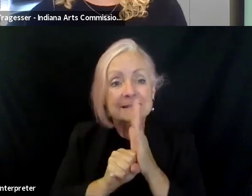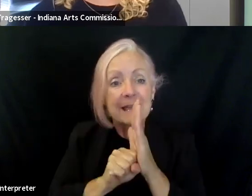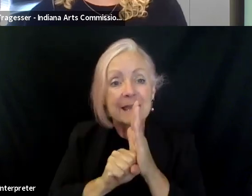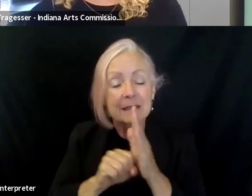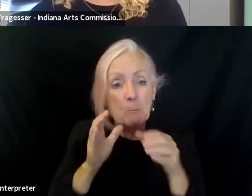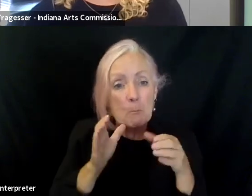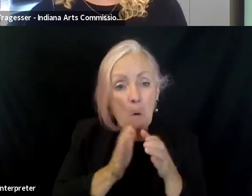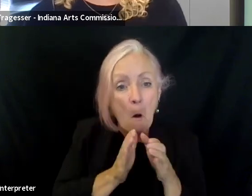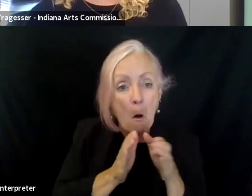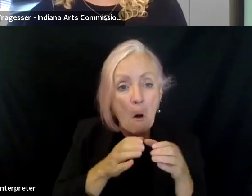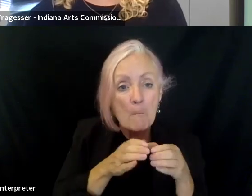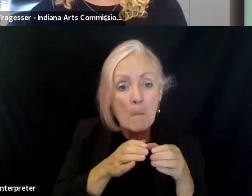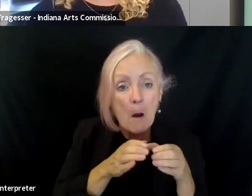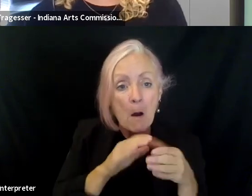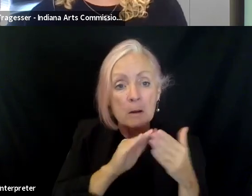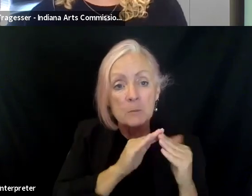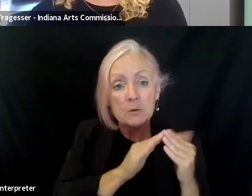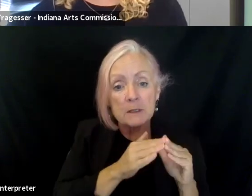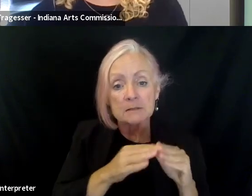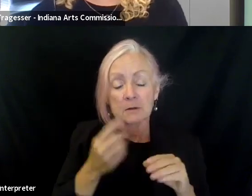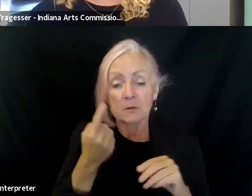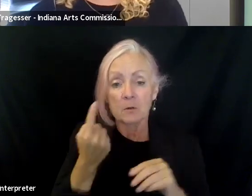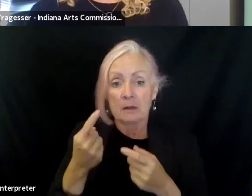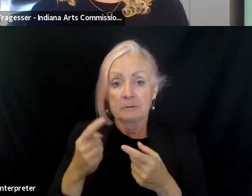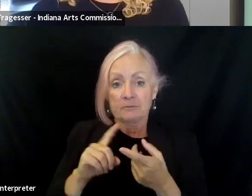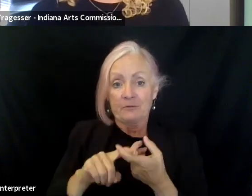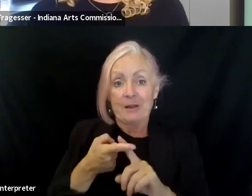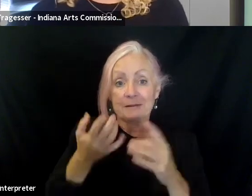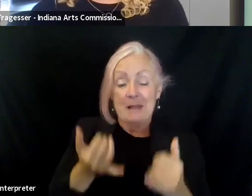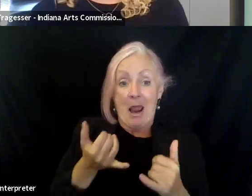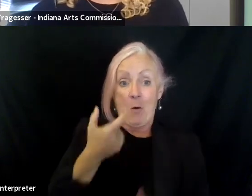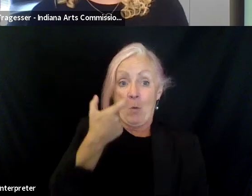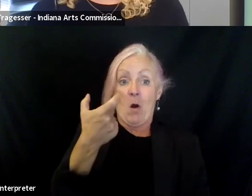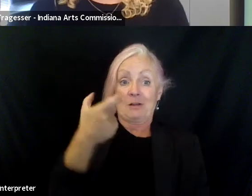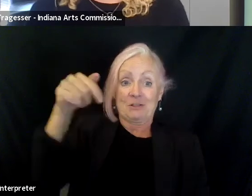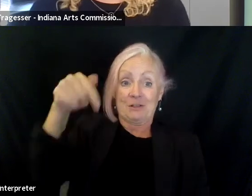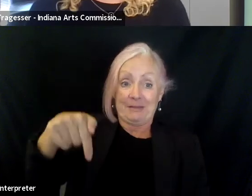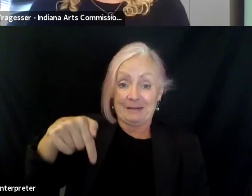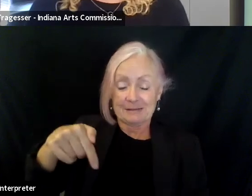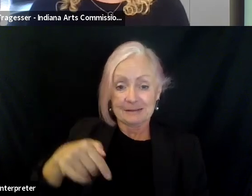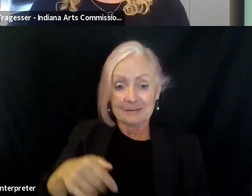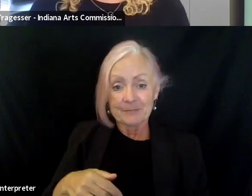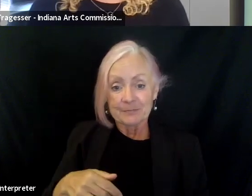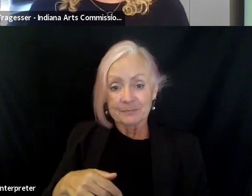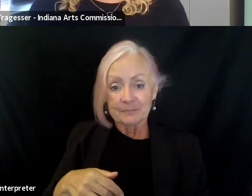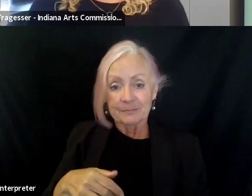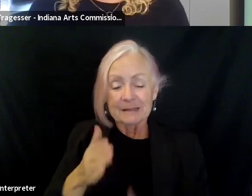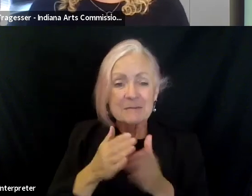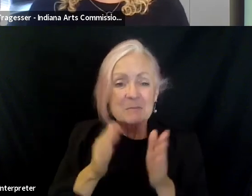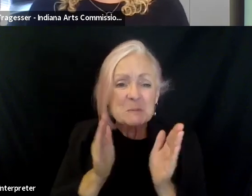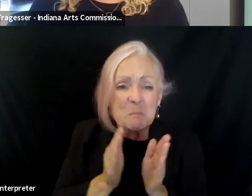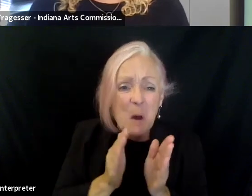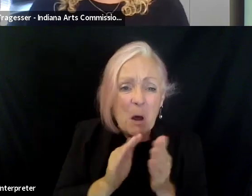online watching us present right now, it's like, well, you know, in terms of this really small community,